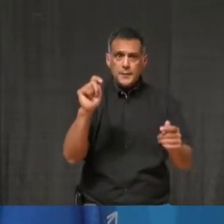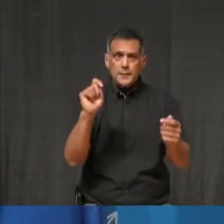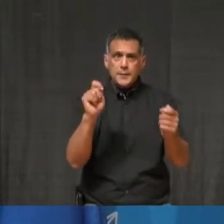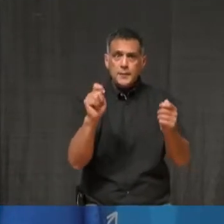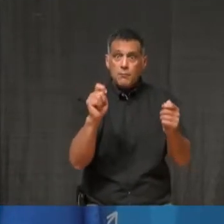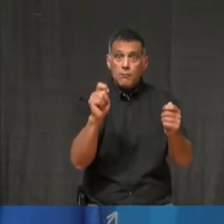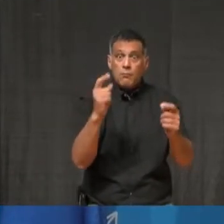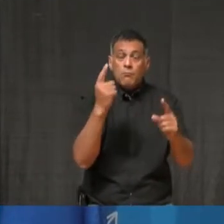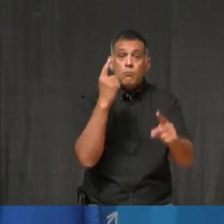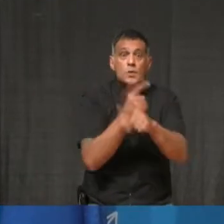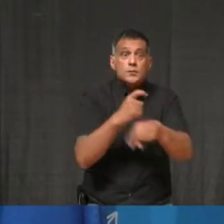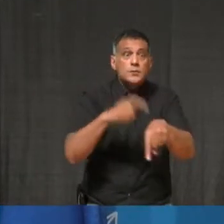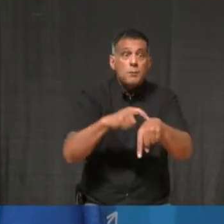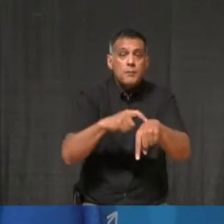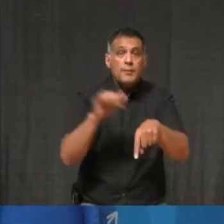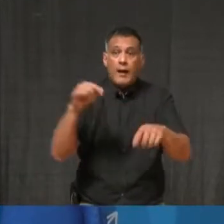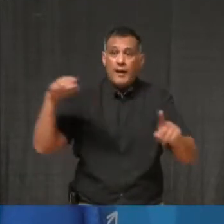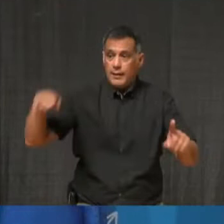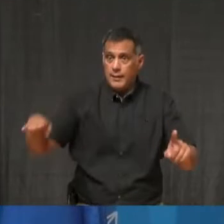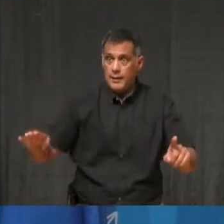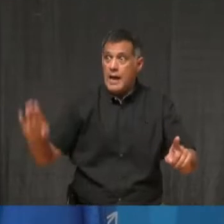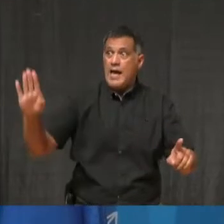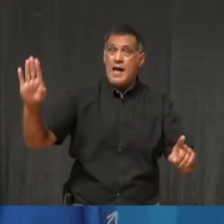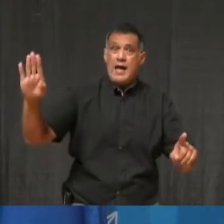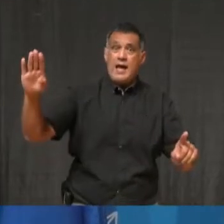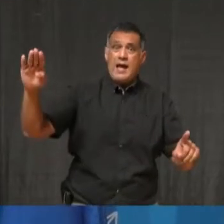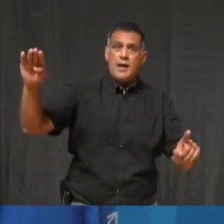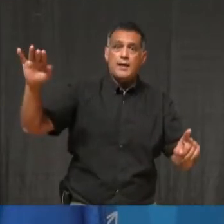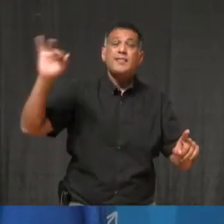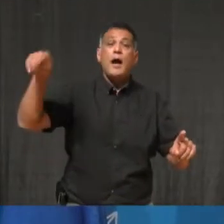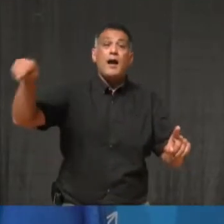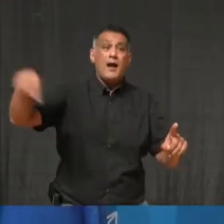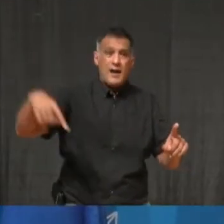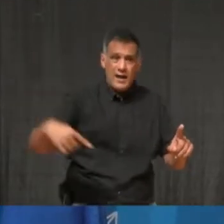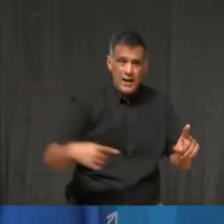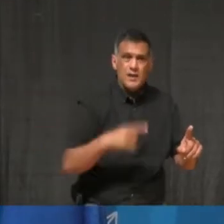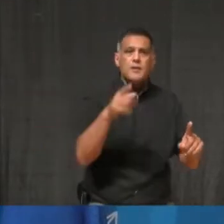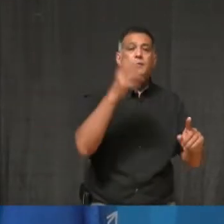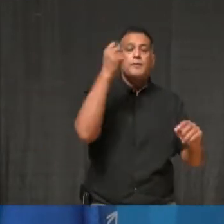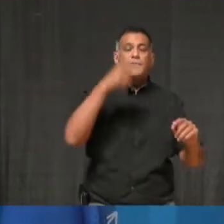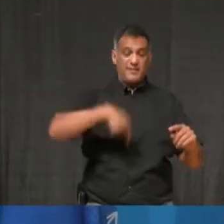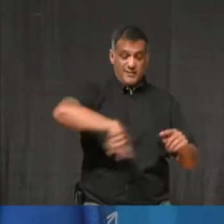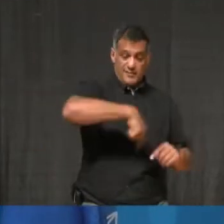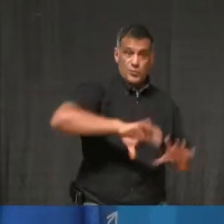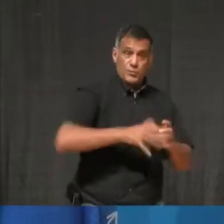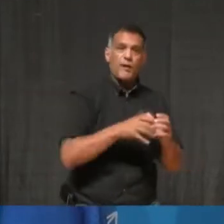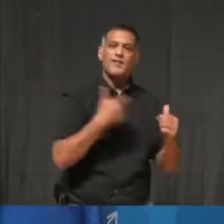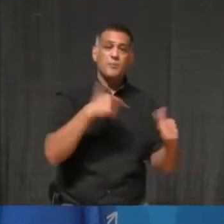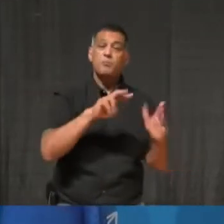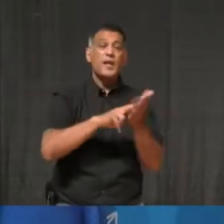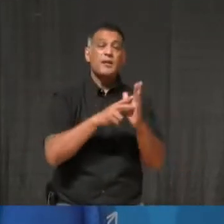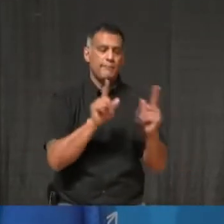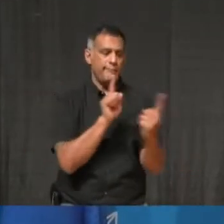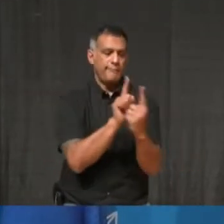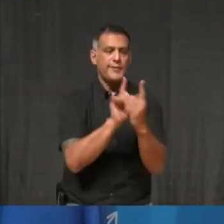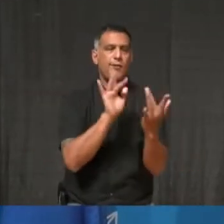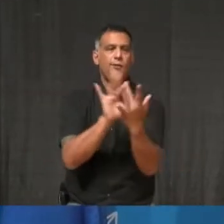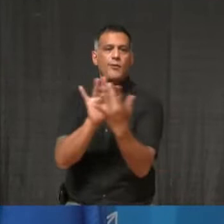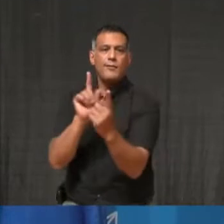reduce contacts and interactions. But it clearly isn't everything. We must do more ourselves.